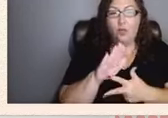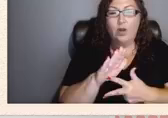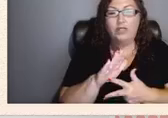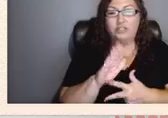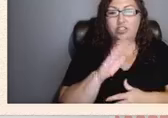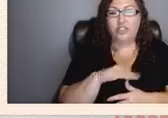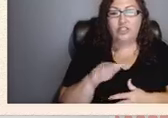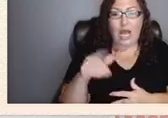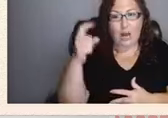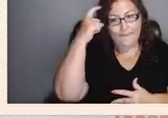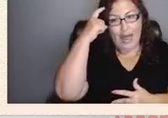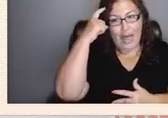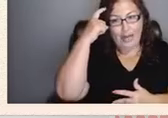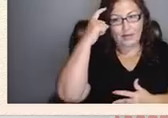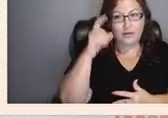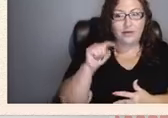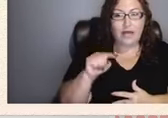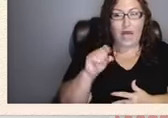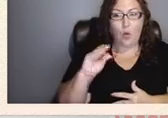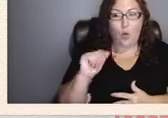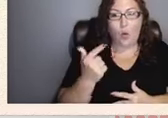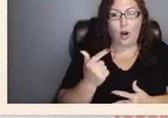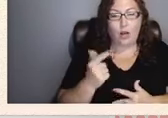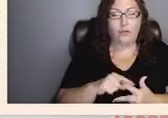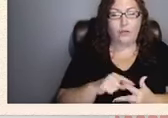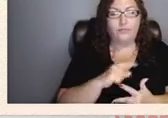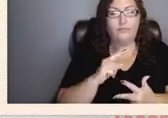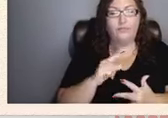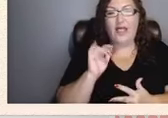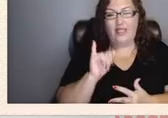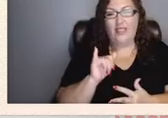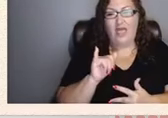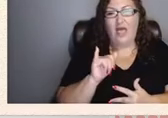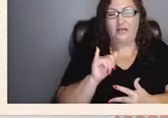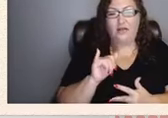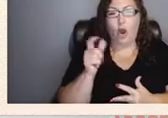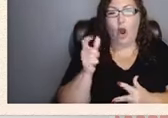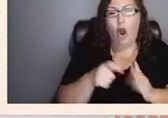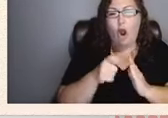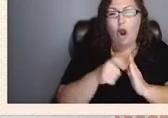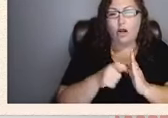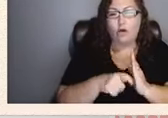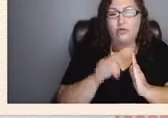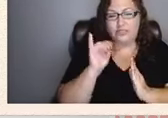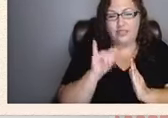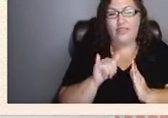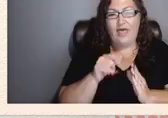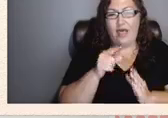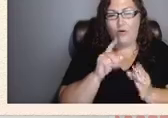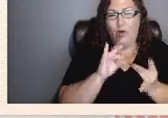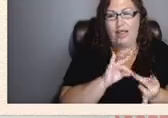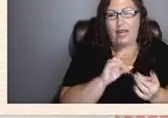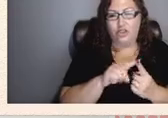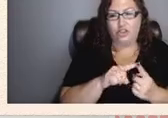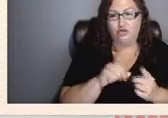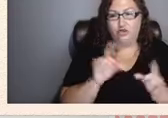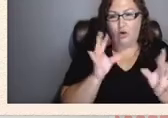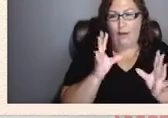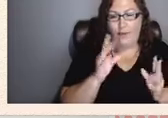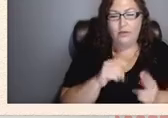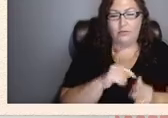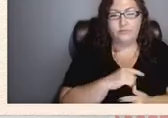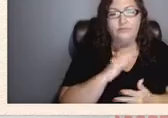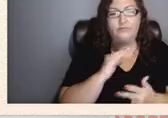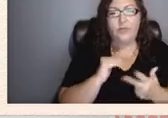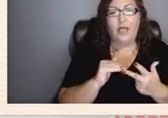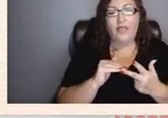childmine.org those articles that are related related to trauma and then